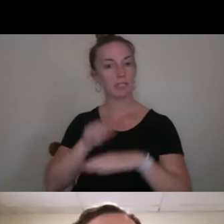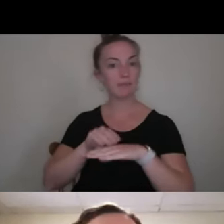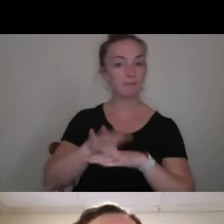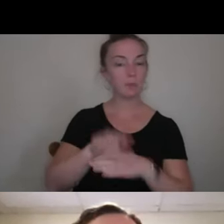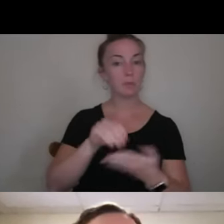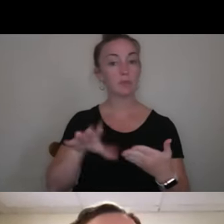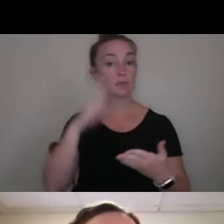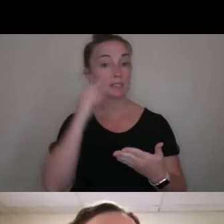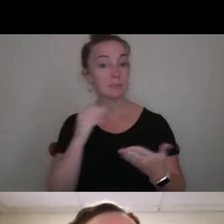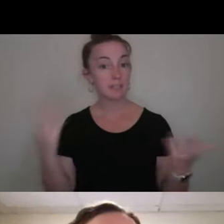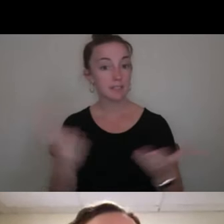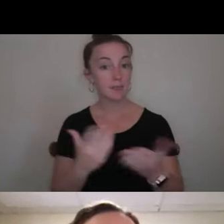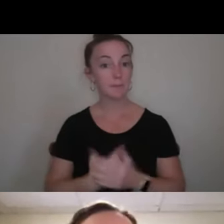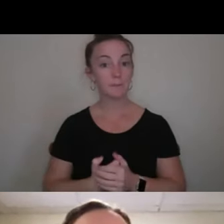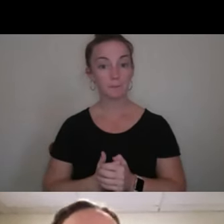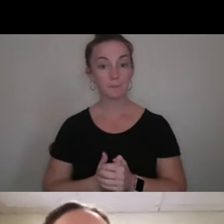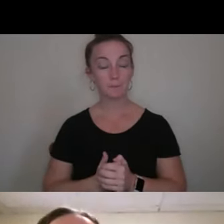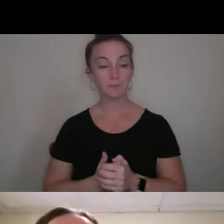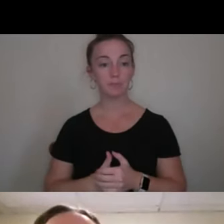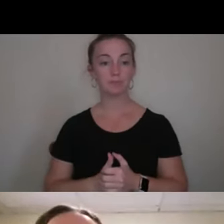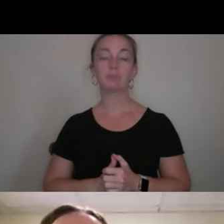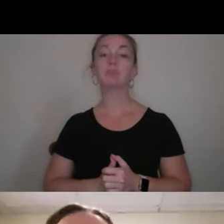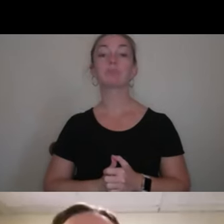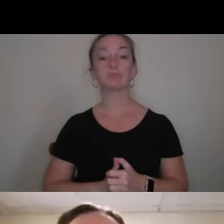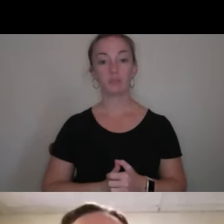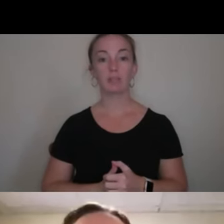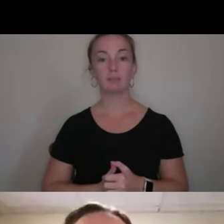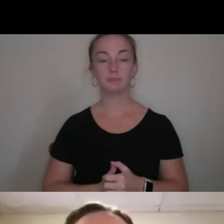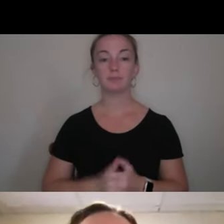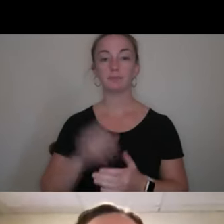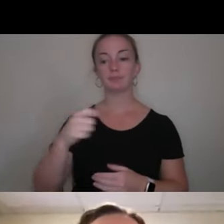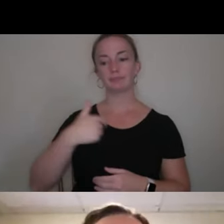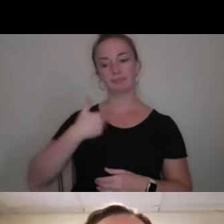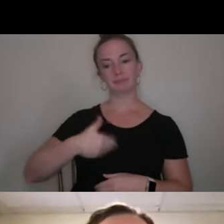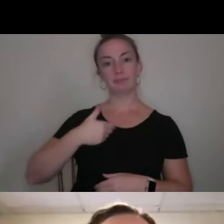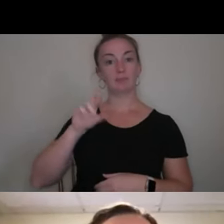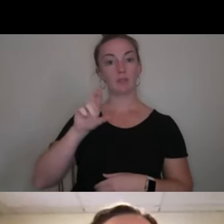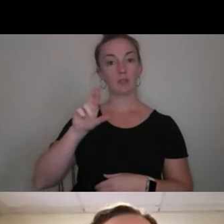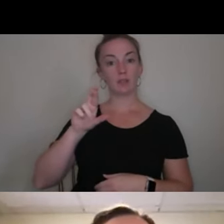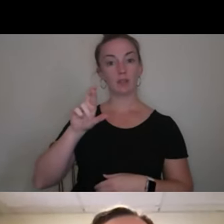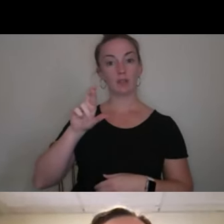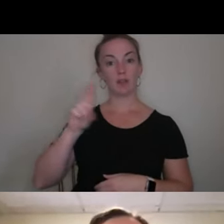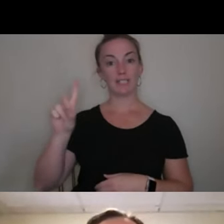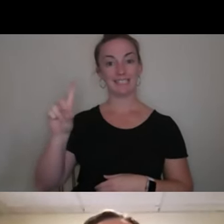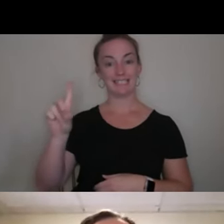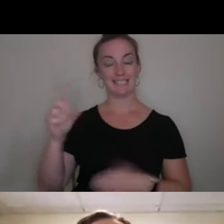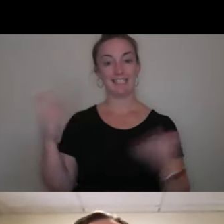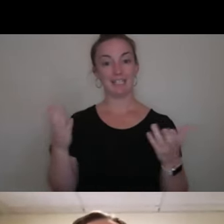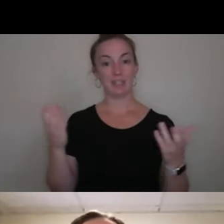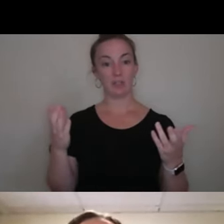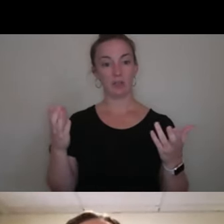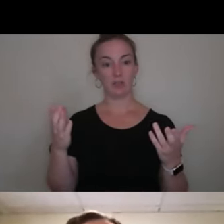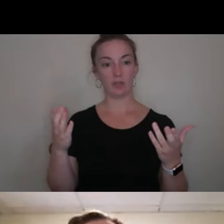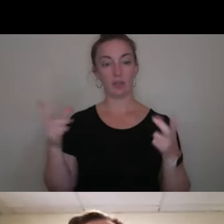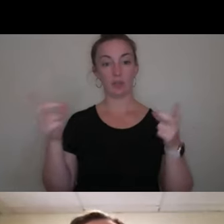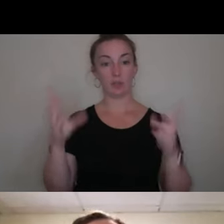experience here? Sure. So, yes, I'm a residence director on campus. So I'm basically like the RA